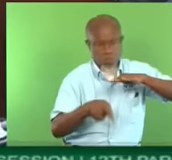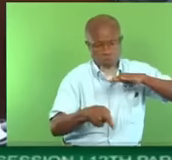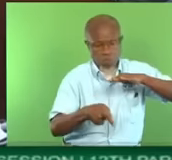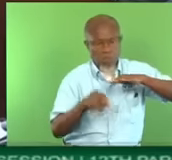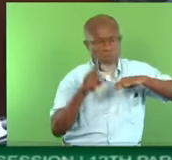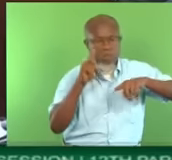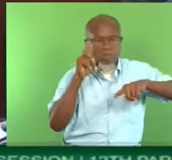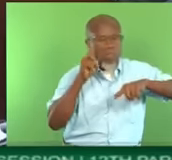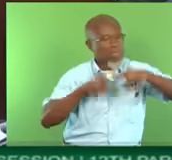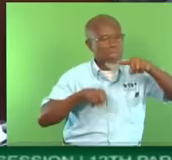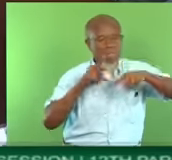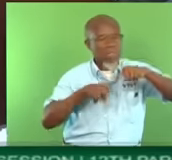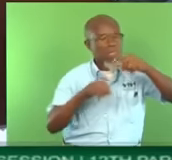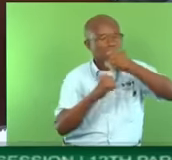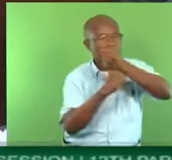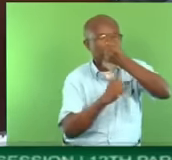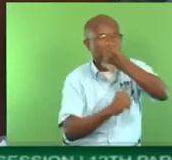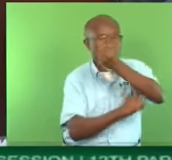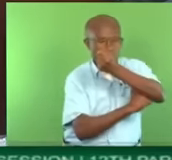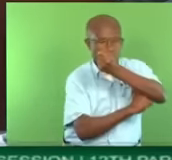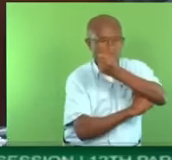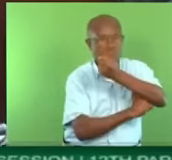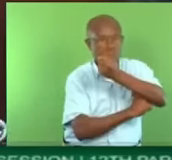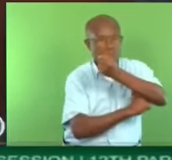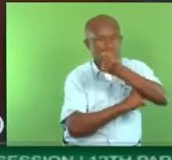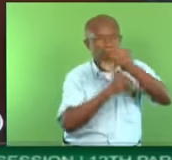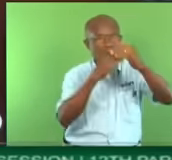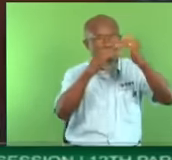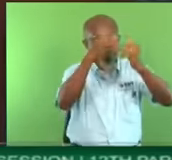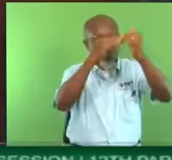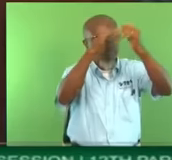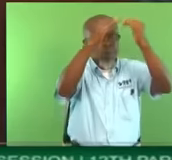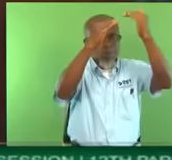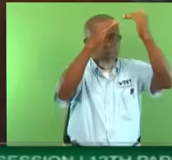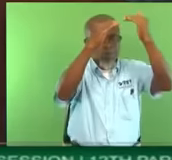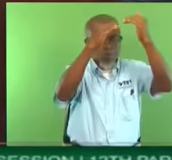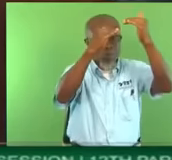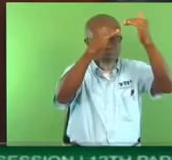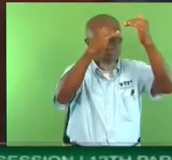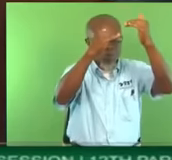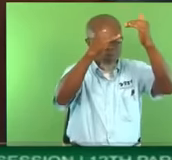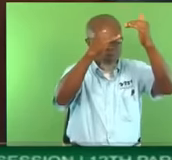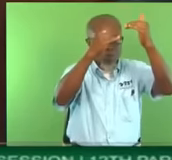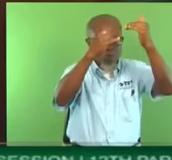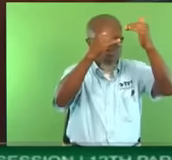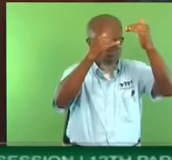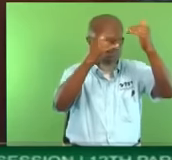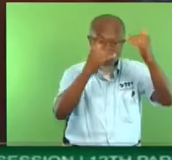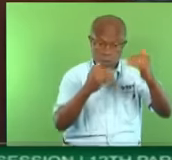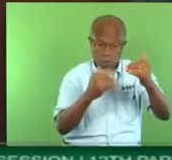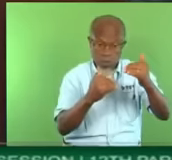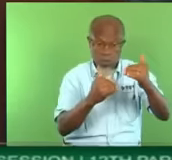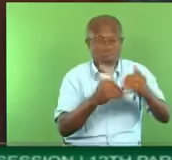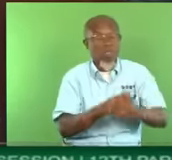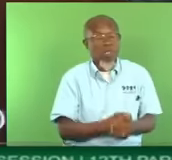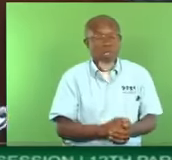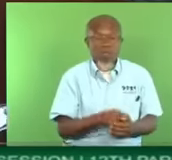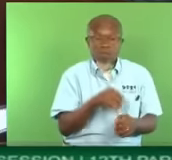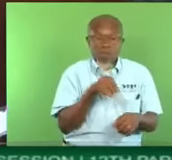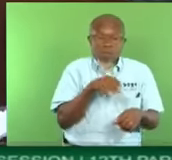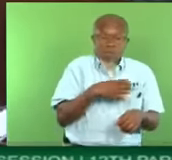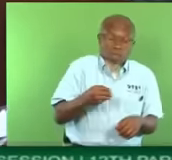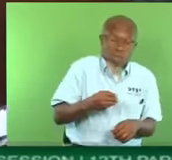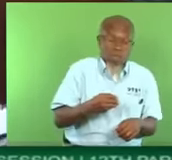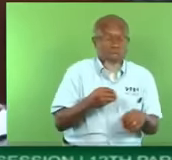able to support the applied loads. Huh? And therefore, the existing soil conditions